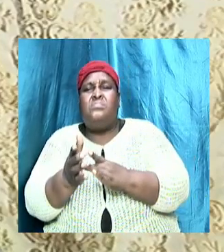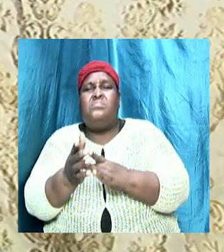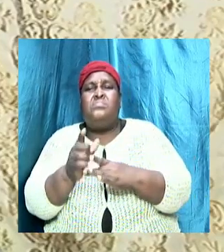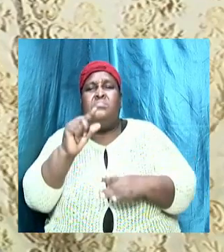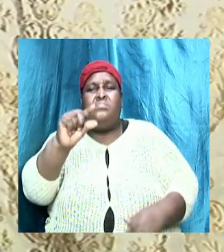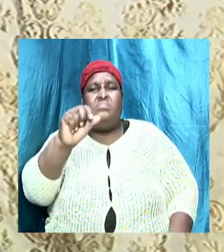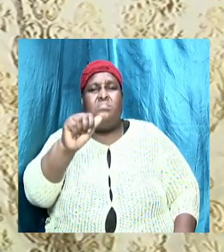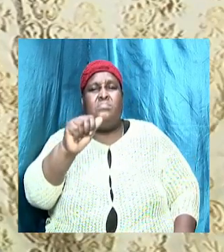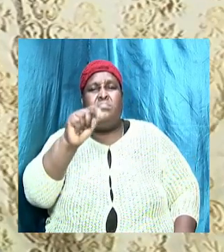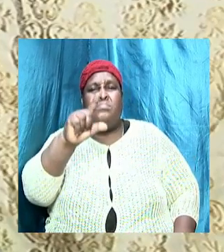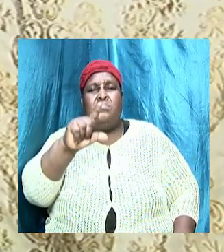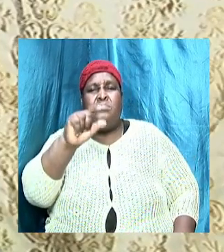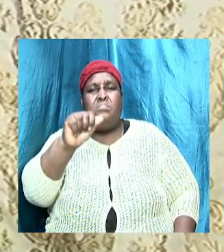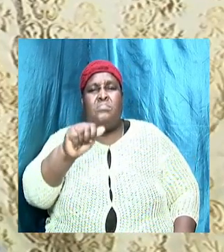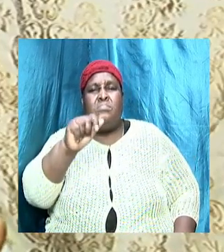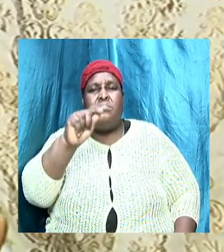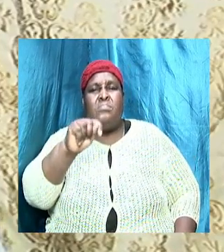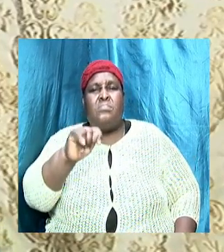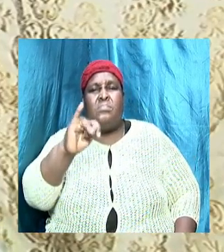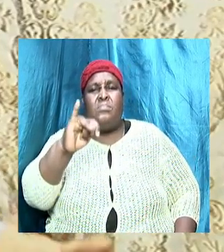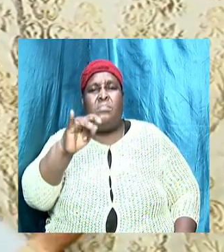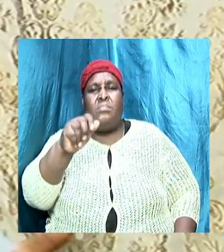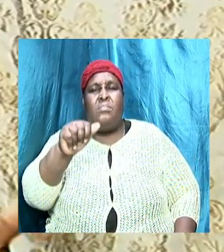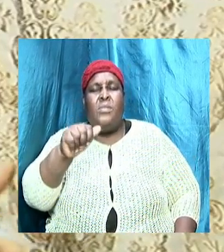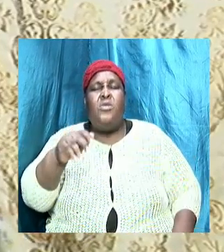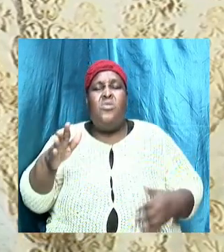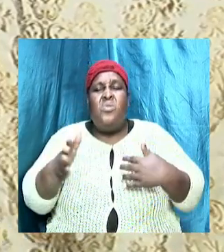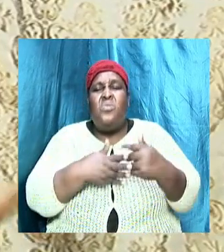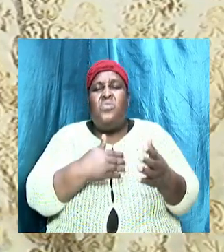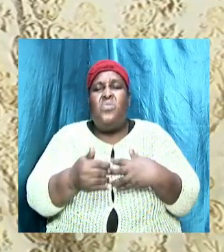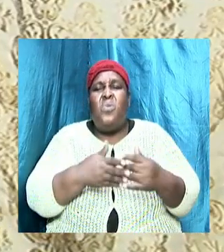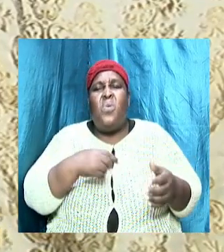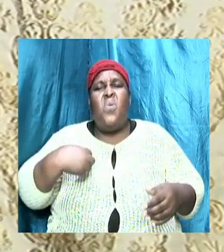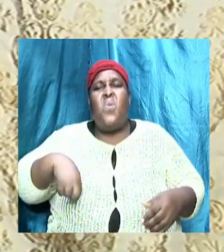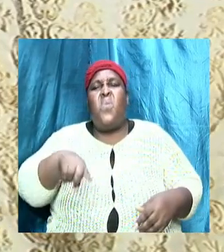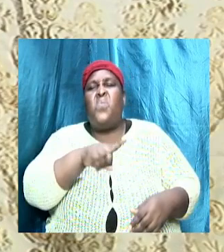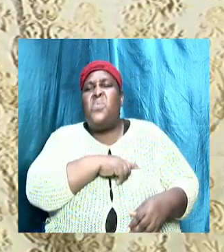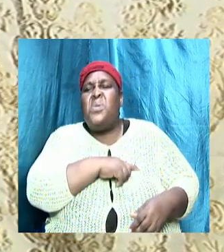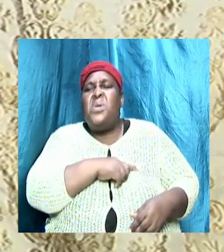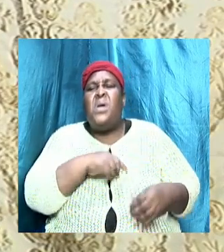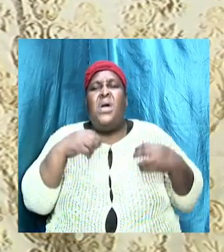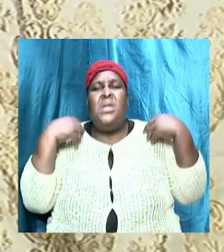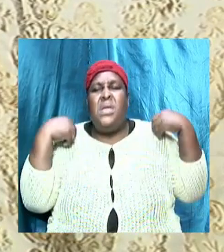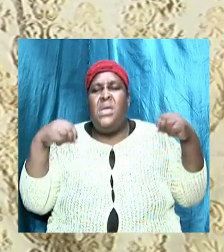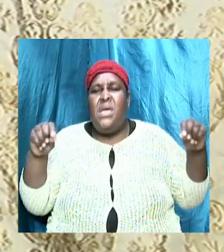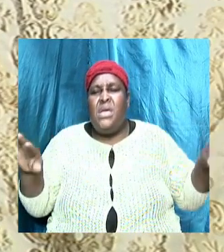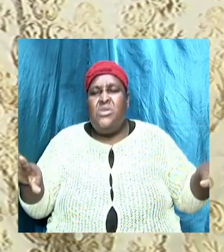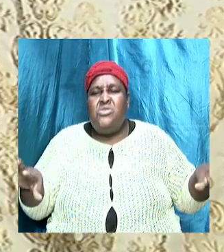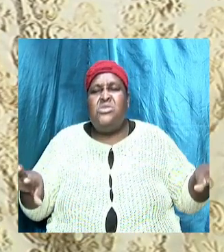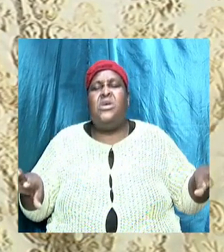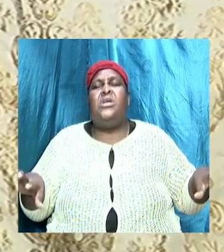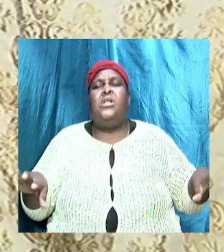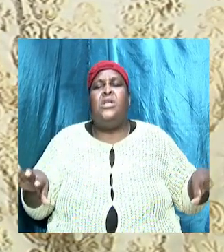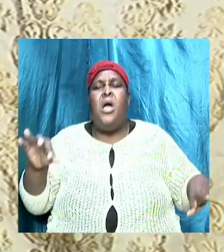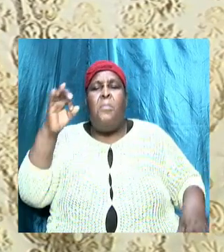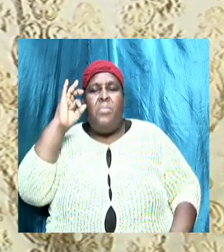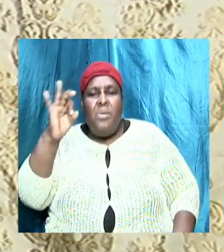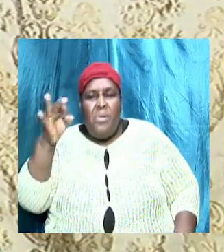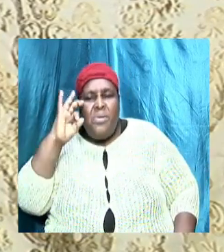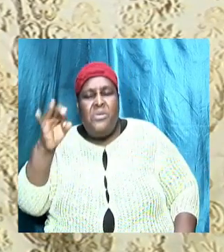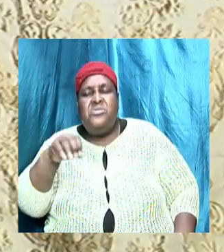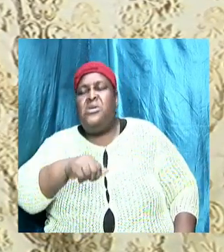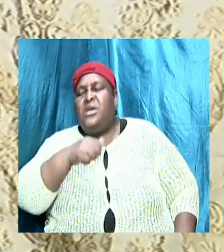Galatians 1 6 to 9 though we are an angel preach any other gospel unto you let him